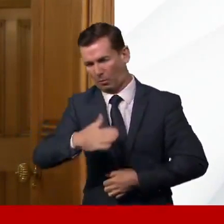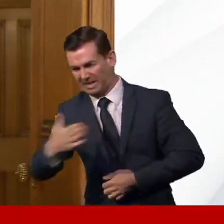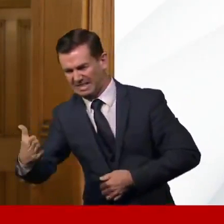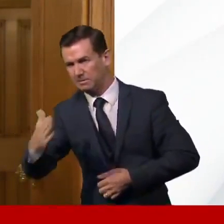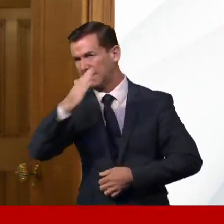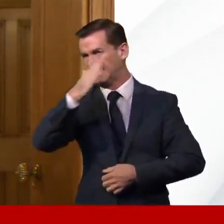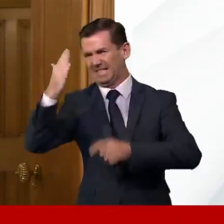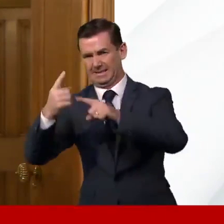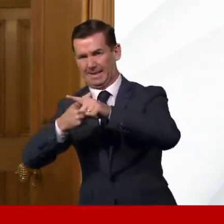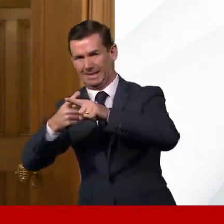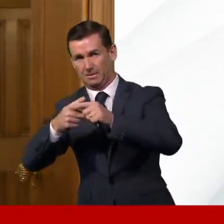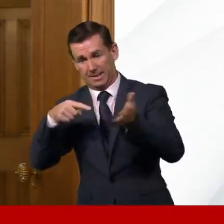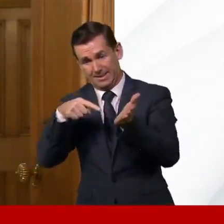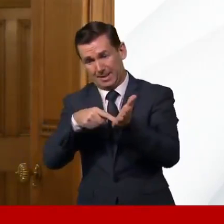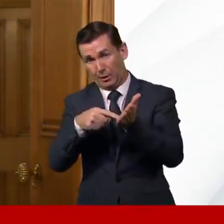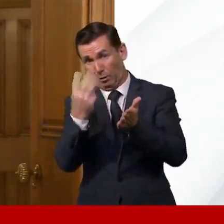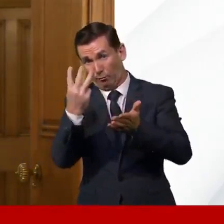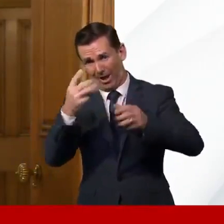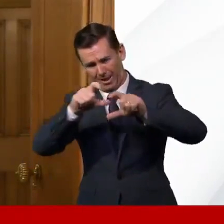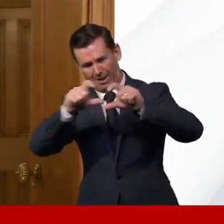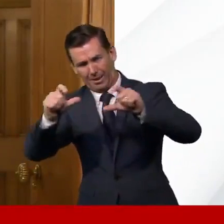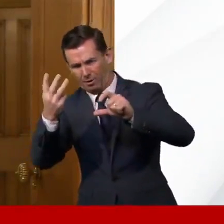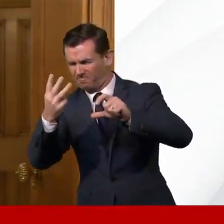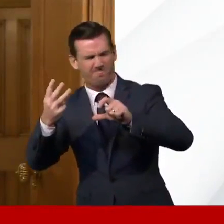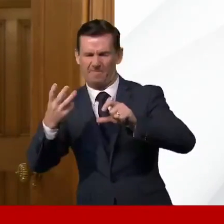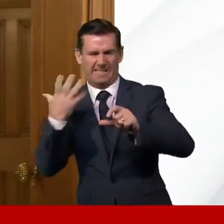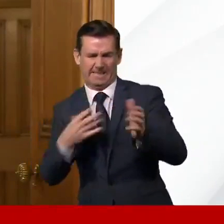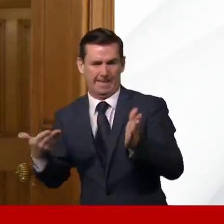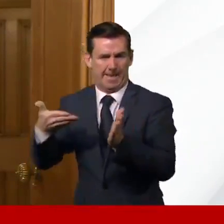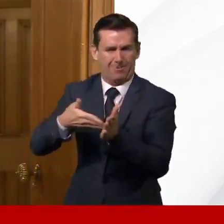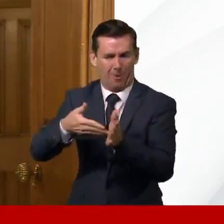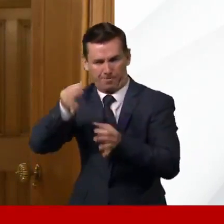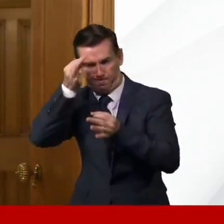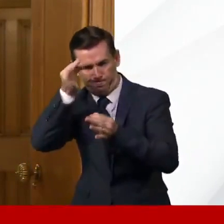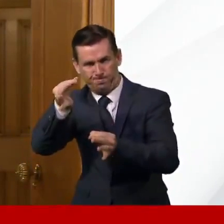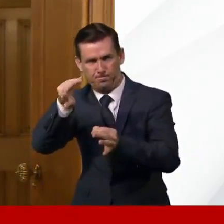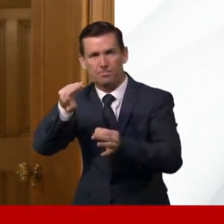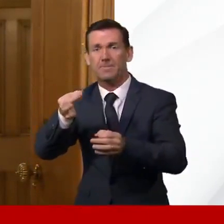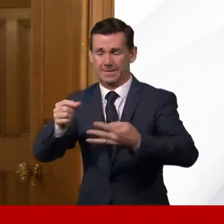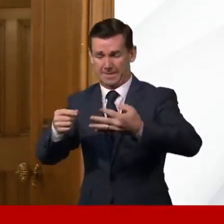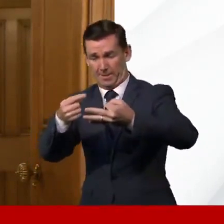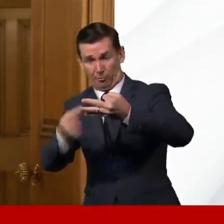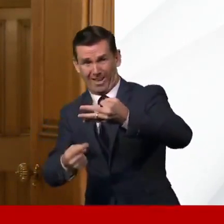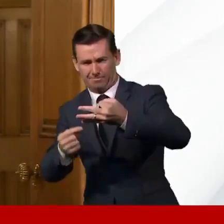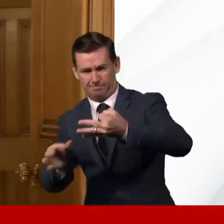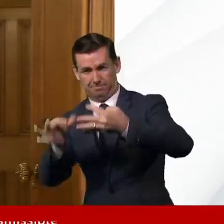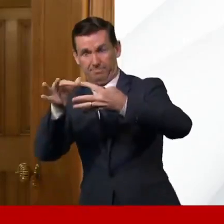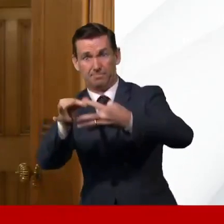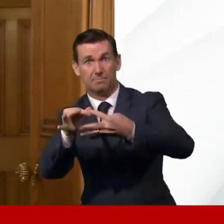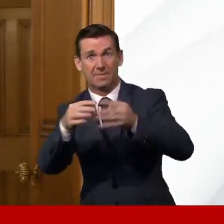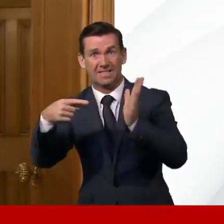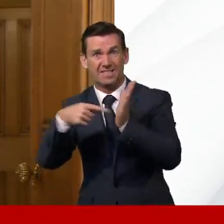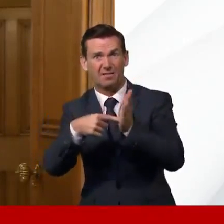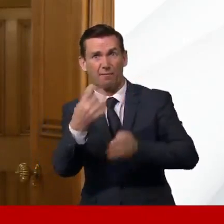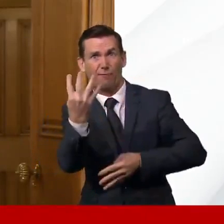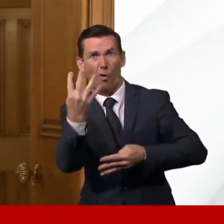currently in Tier 3. These areas will enter a new Tier 4, which will be